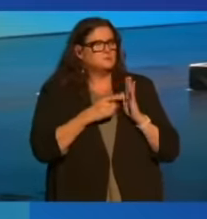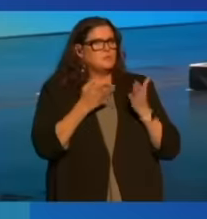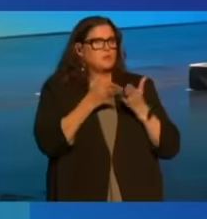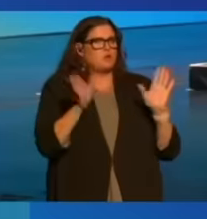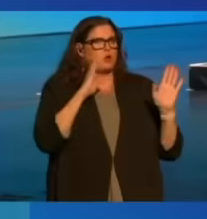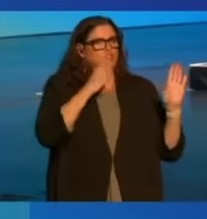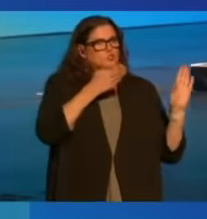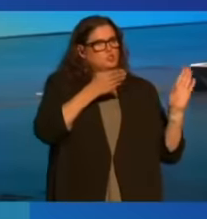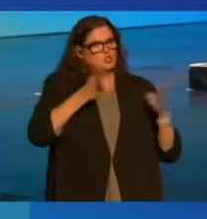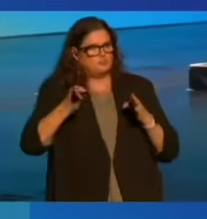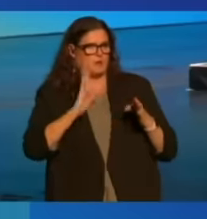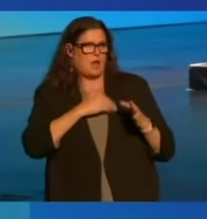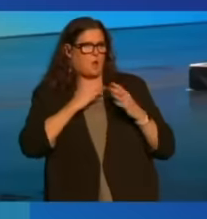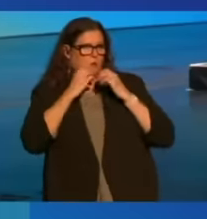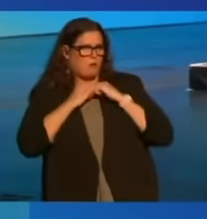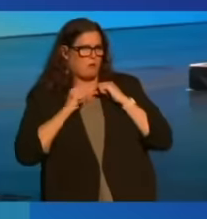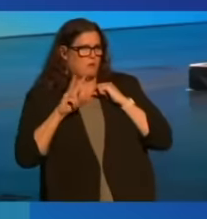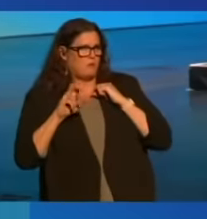broader shift in values.